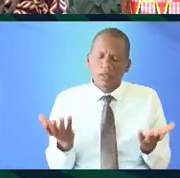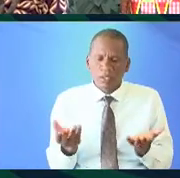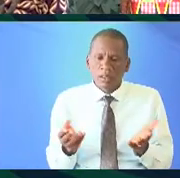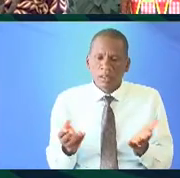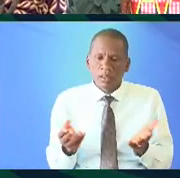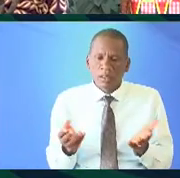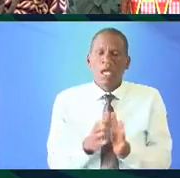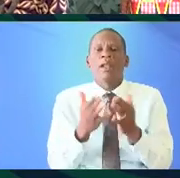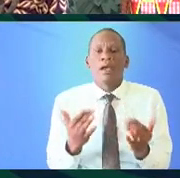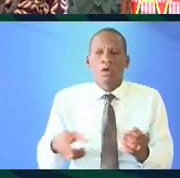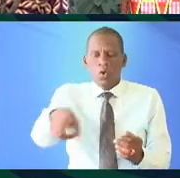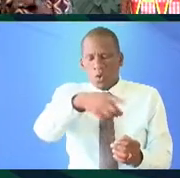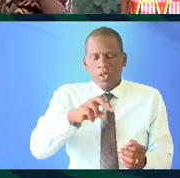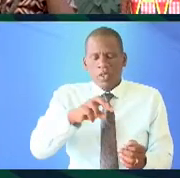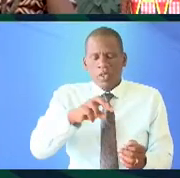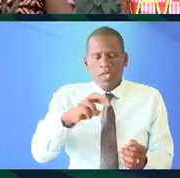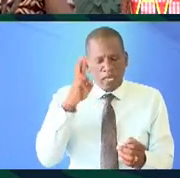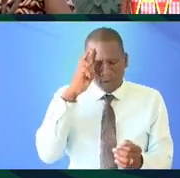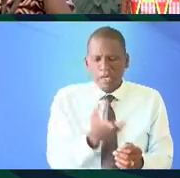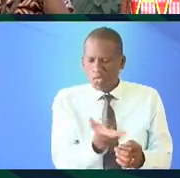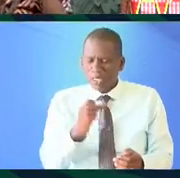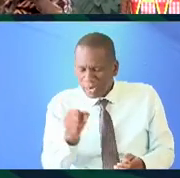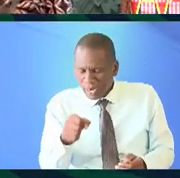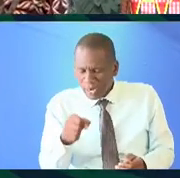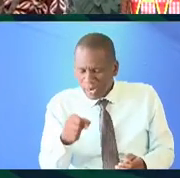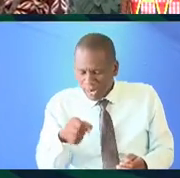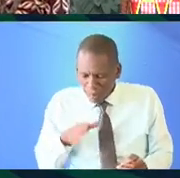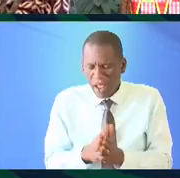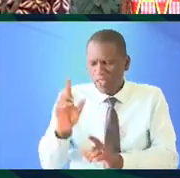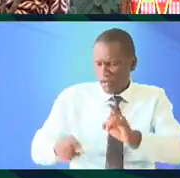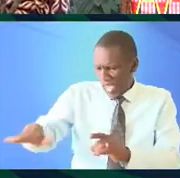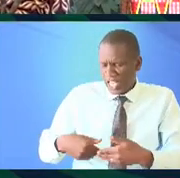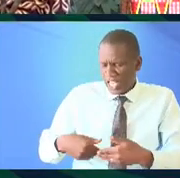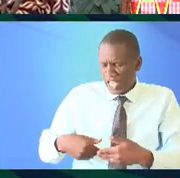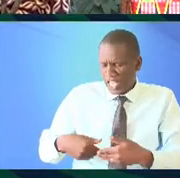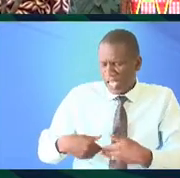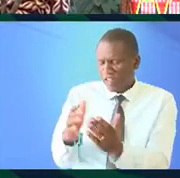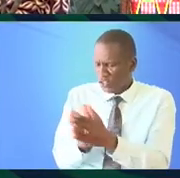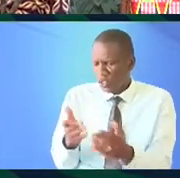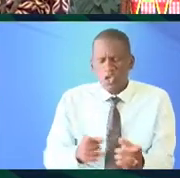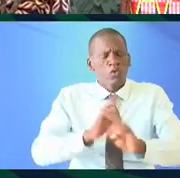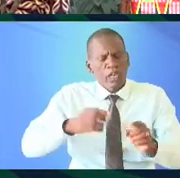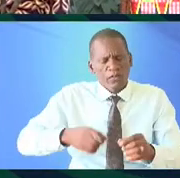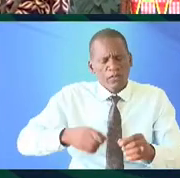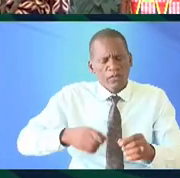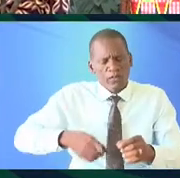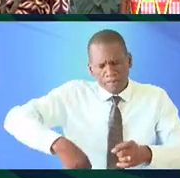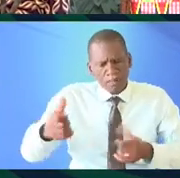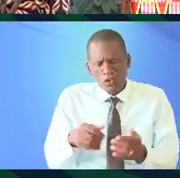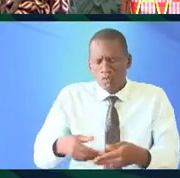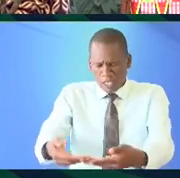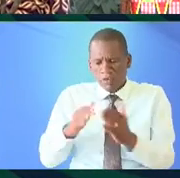and we are recording those grandmother's fireside stories we never used to pay